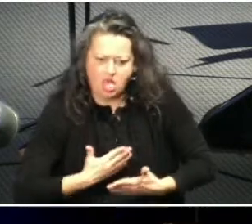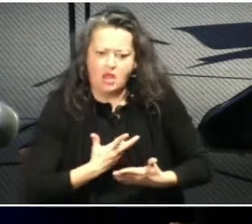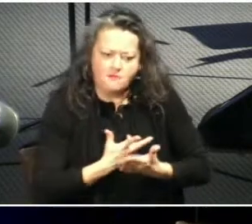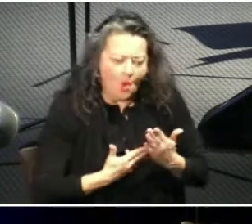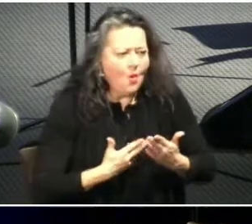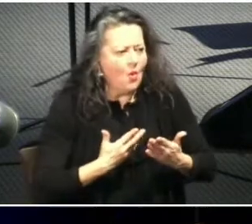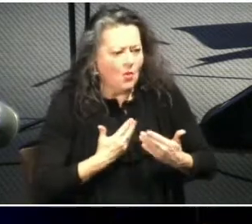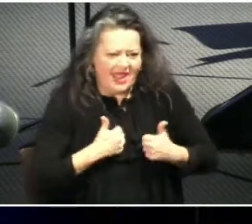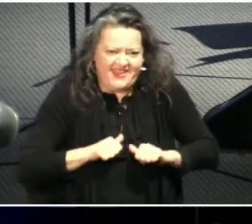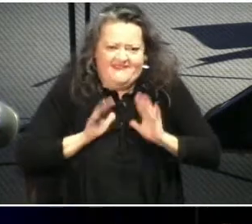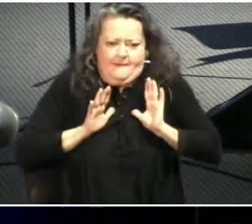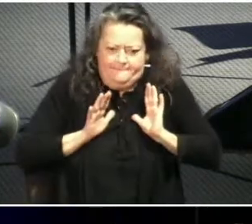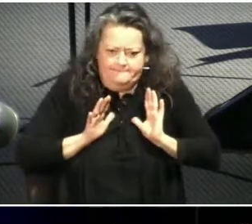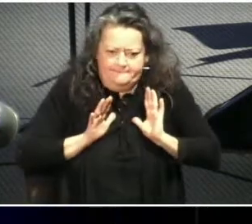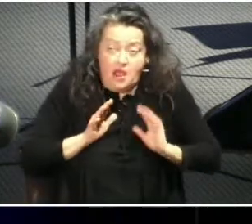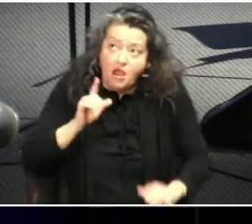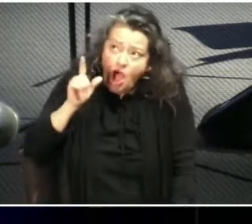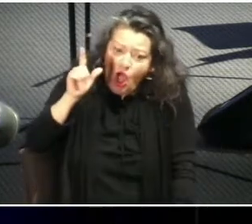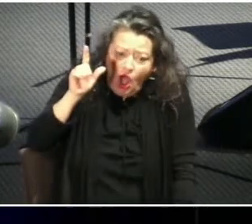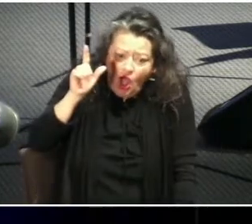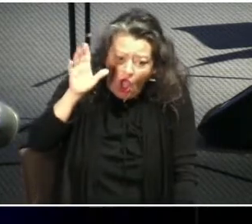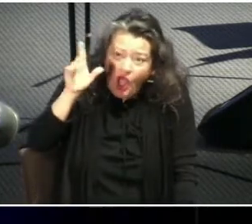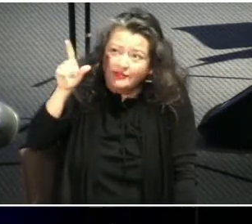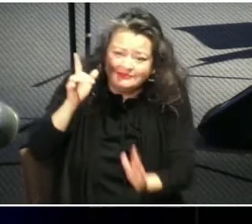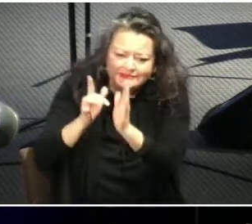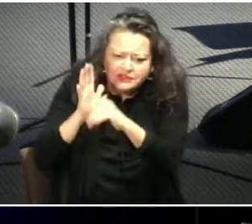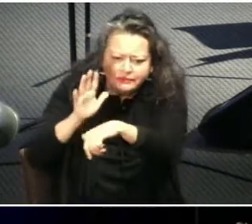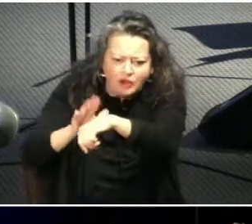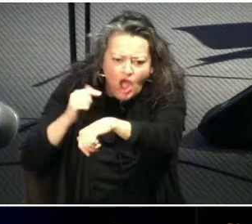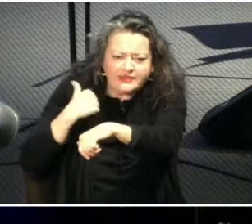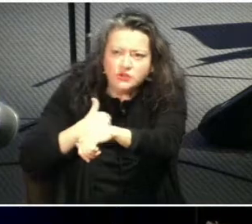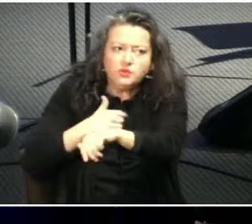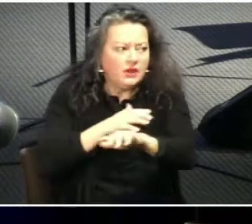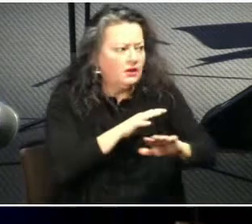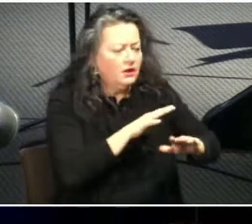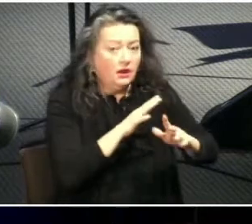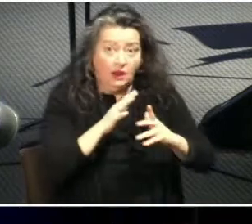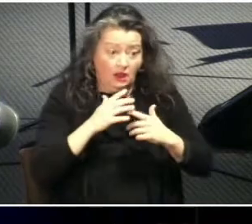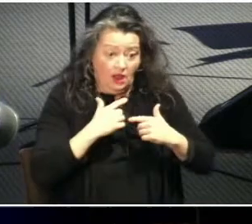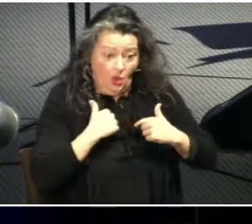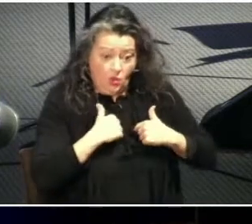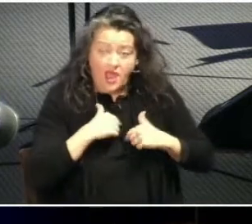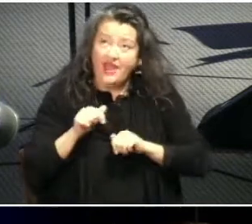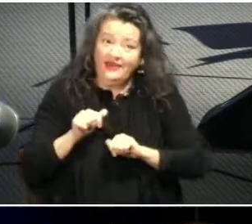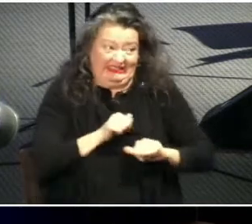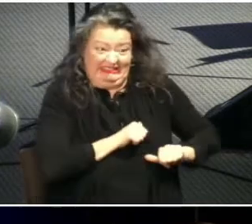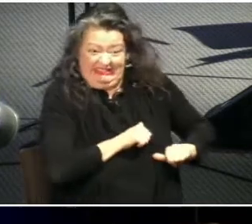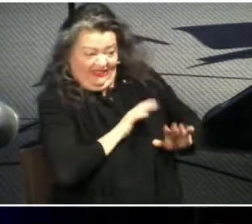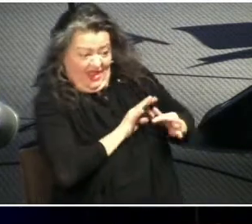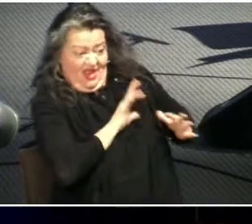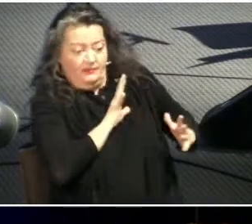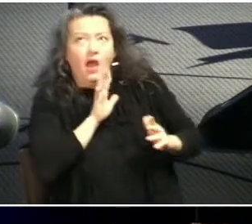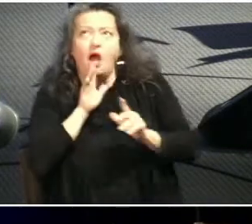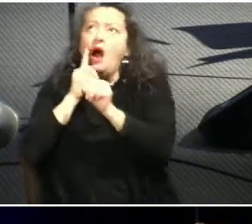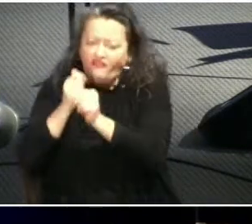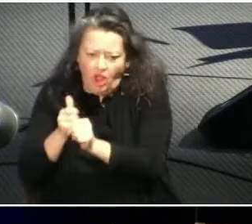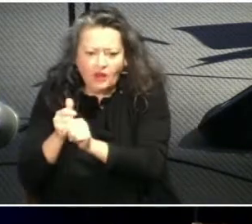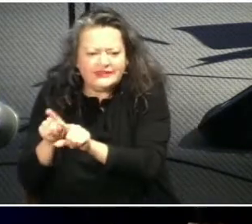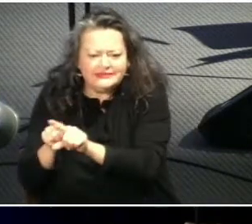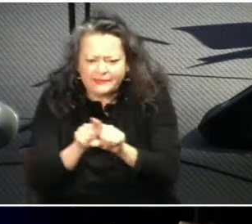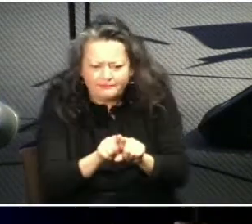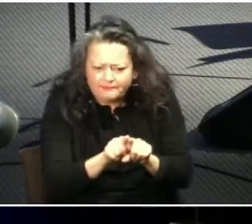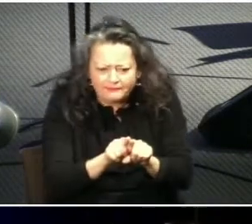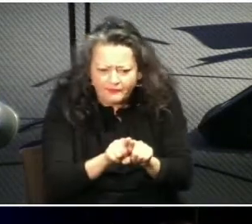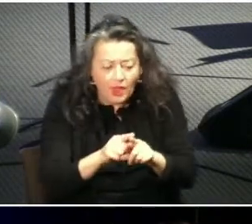that christ calls us to do in all areas of our lives so it's not really a new idea for wives